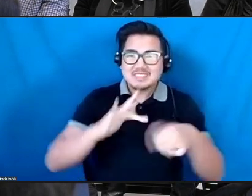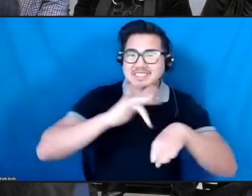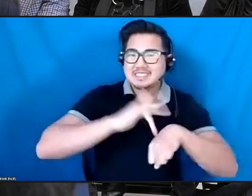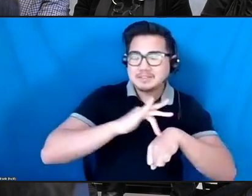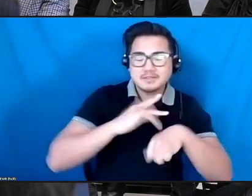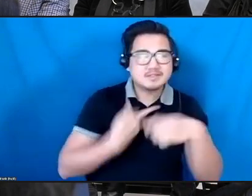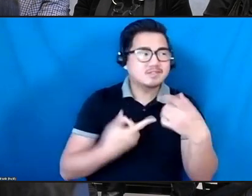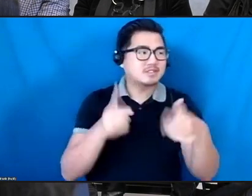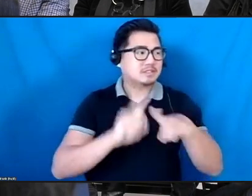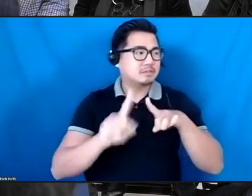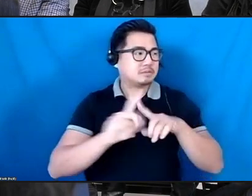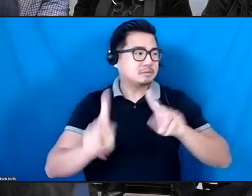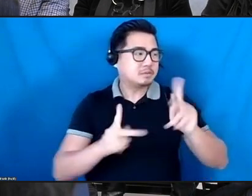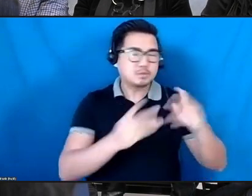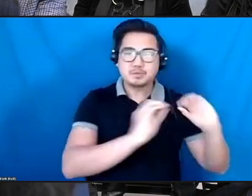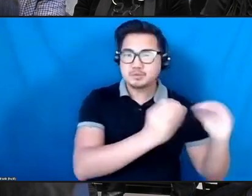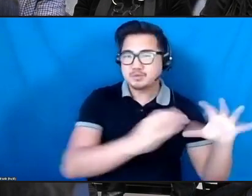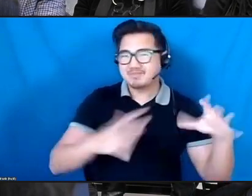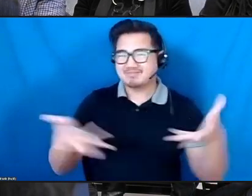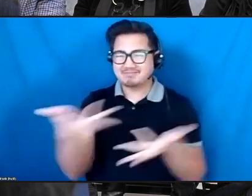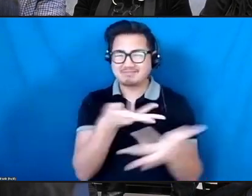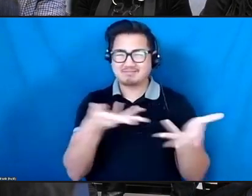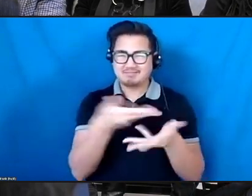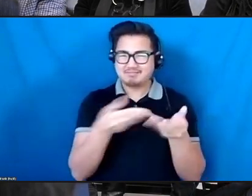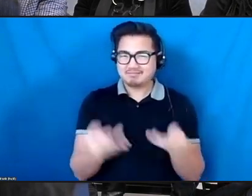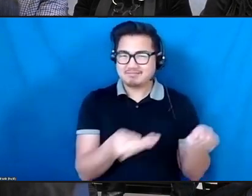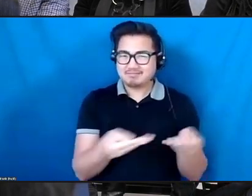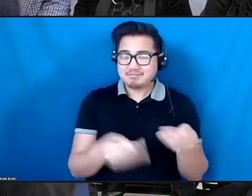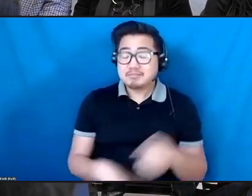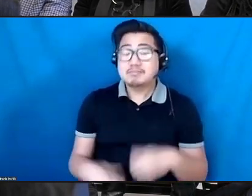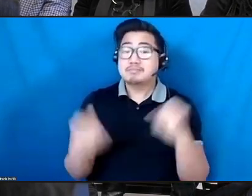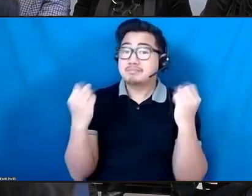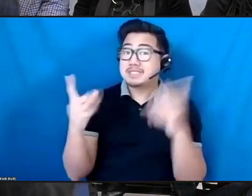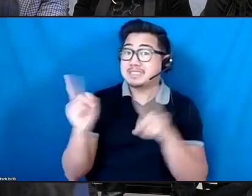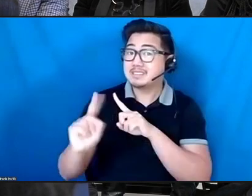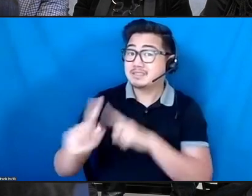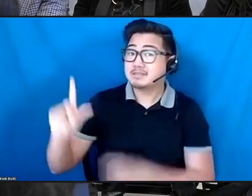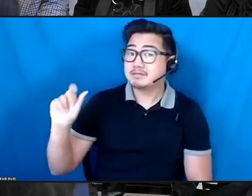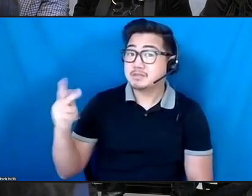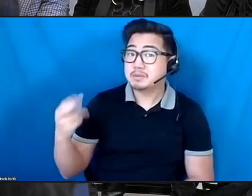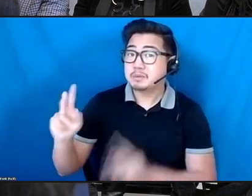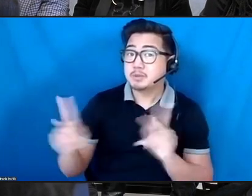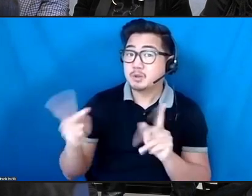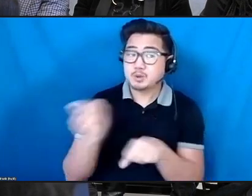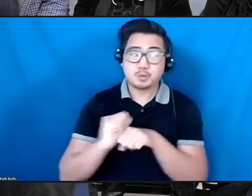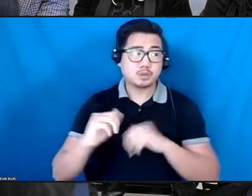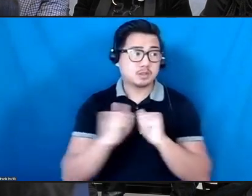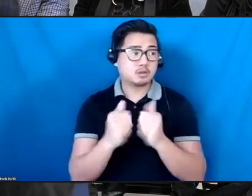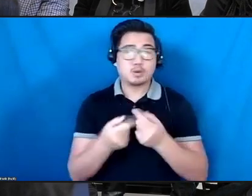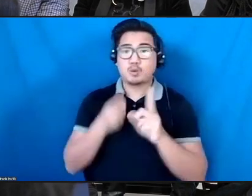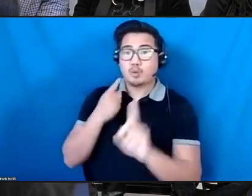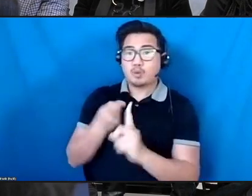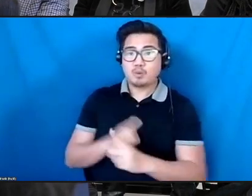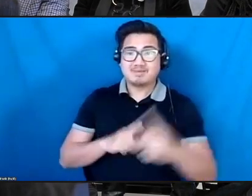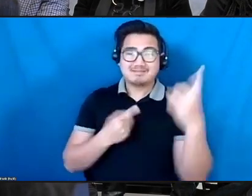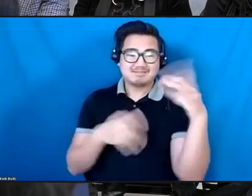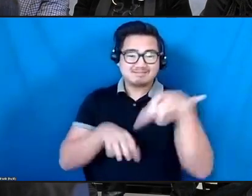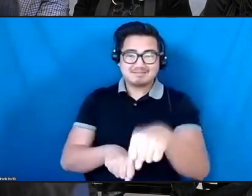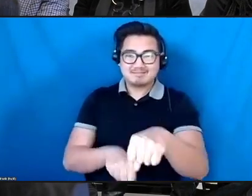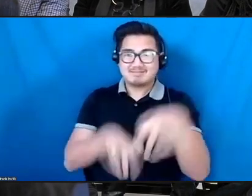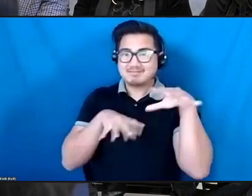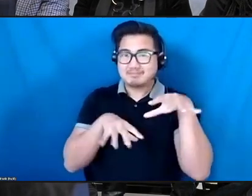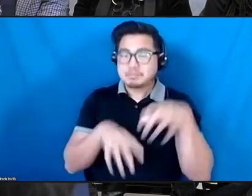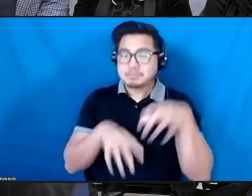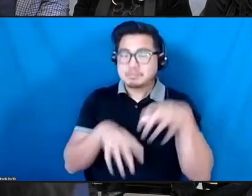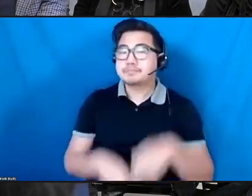Many ally organizations and Lenape people are working together in active decolonizing practice. Additionally,